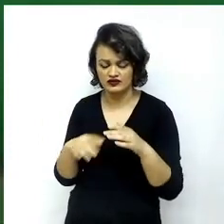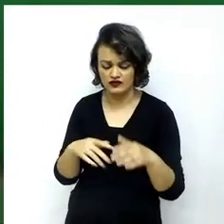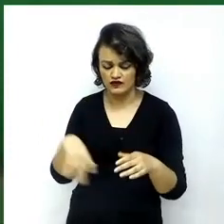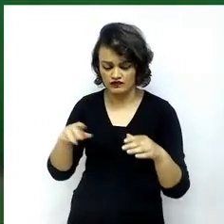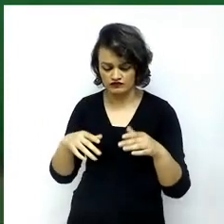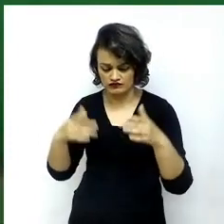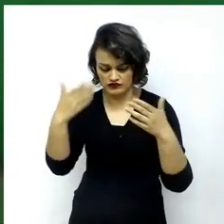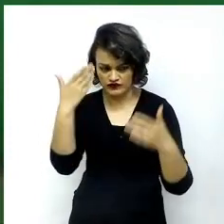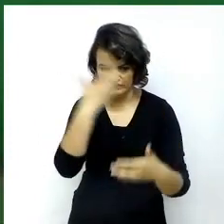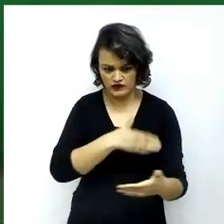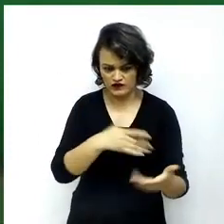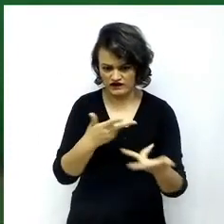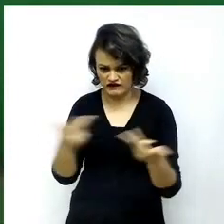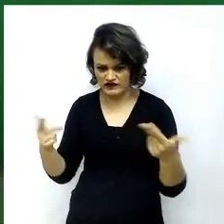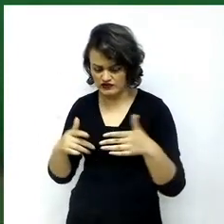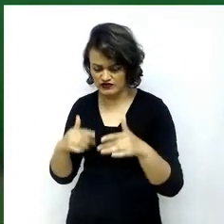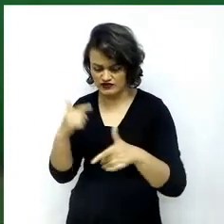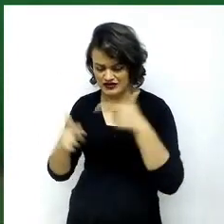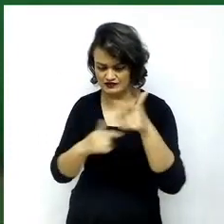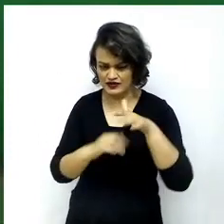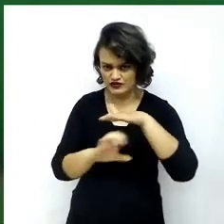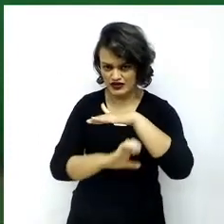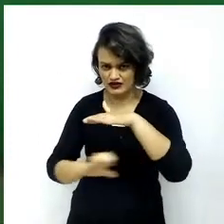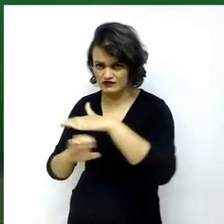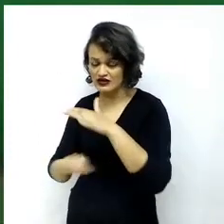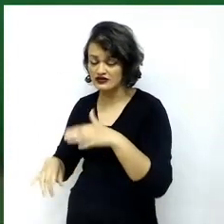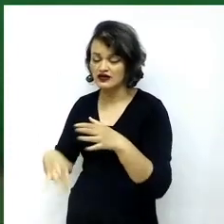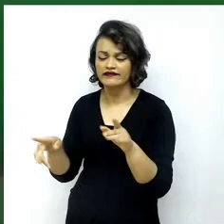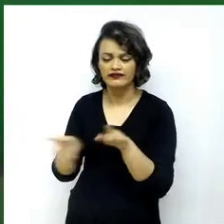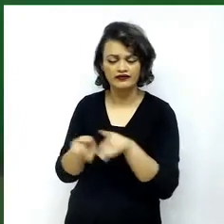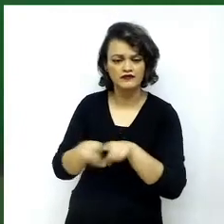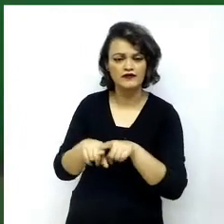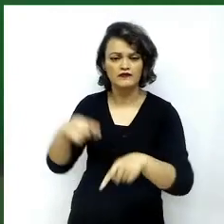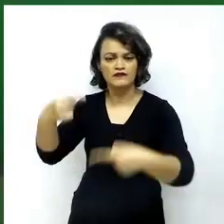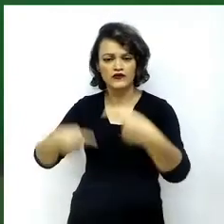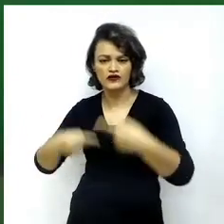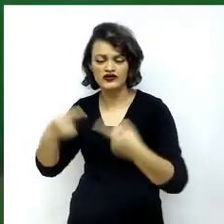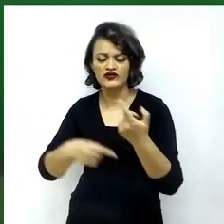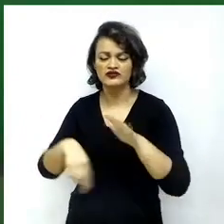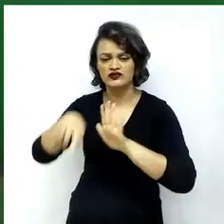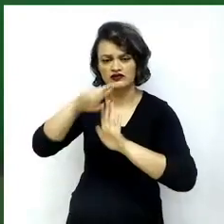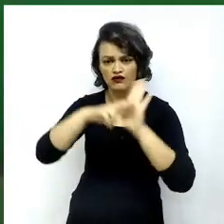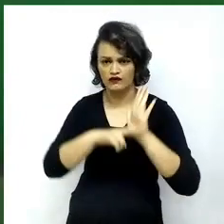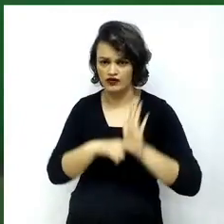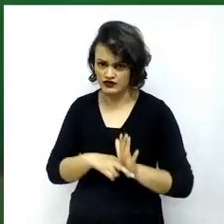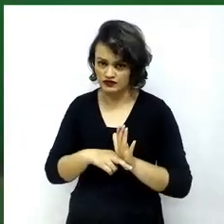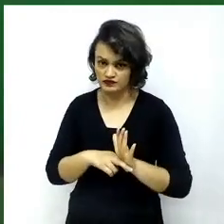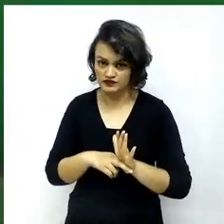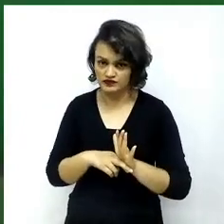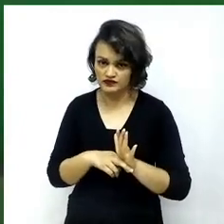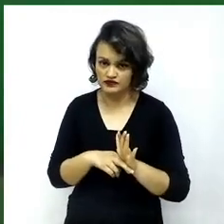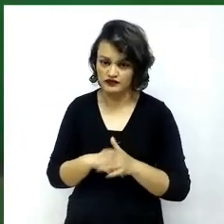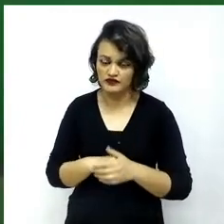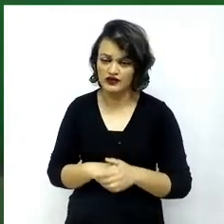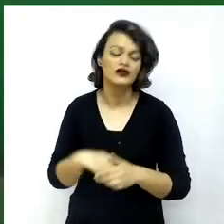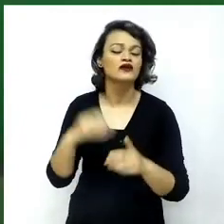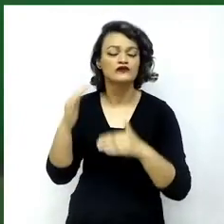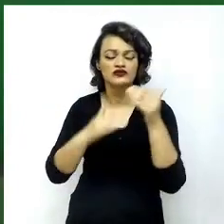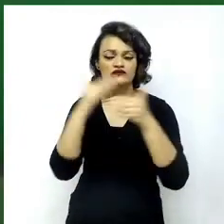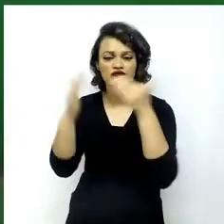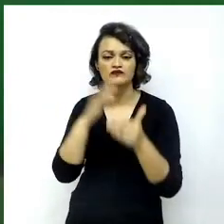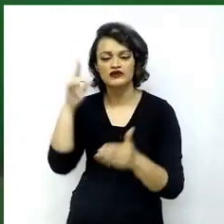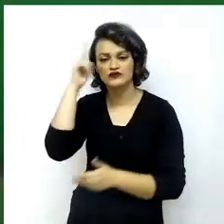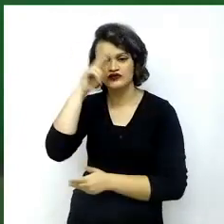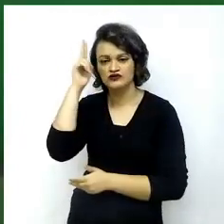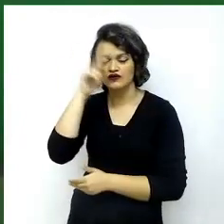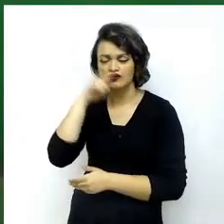branches, as well as their policies and regulations, with historical developments as an important backdrop of the current situation.